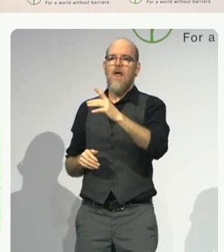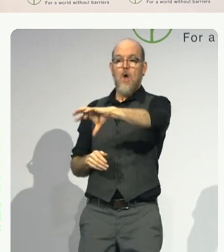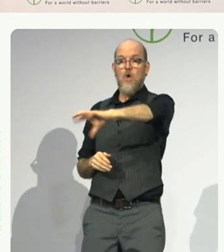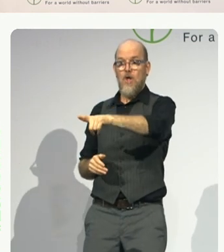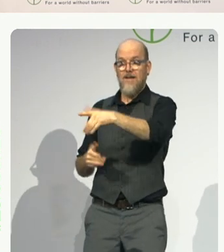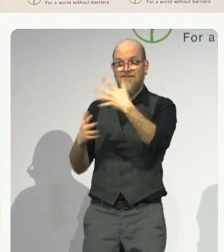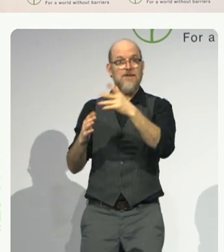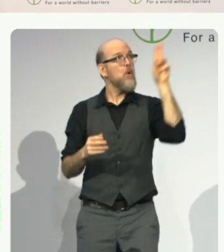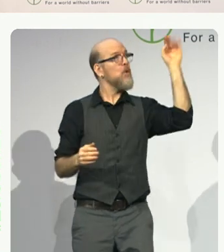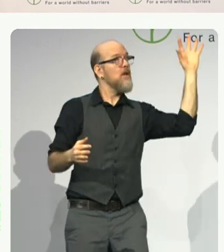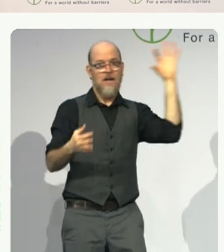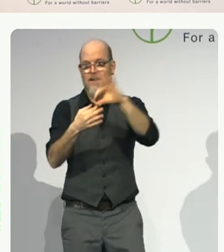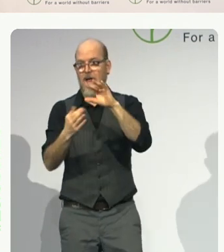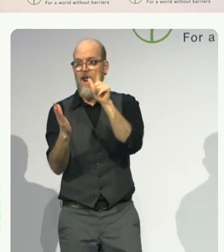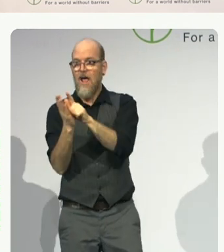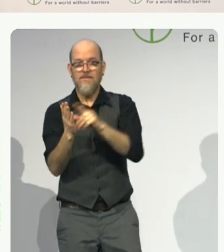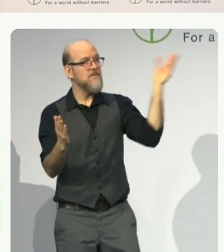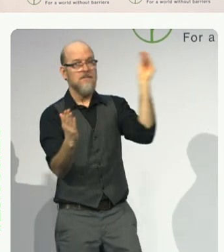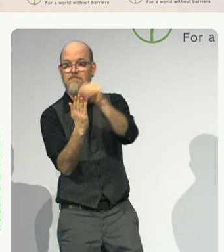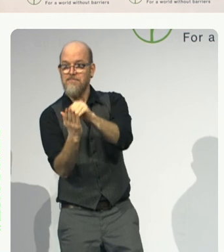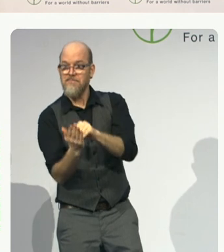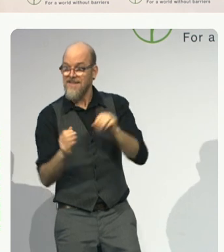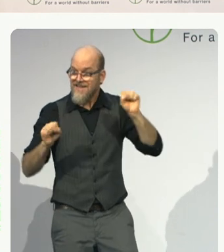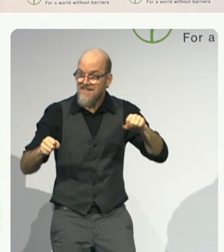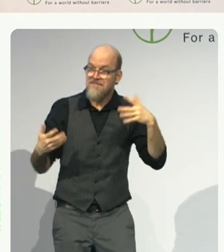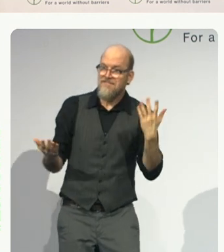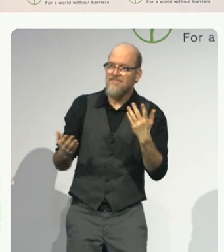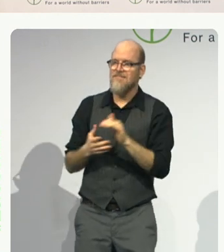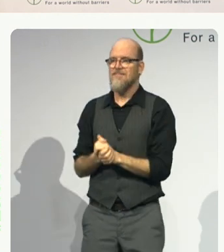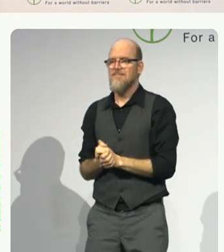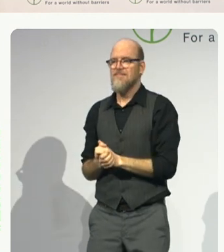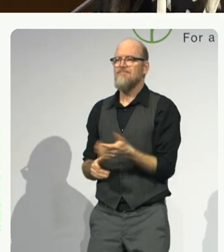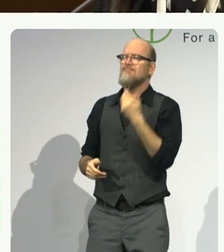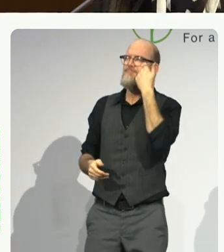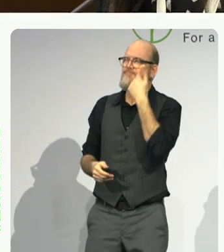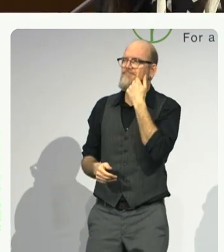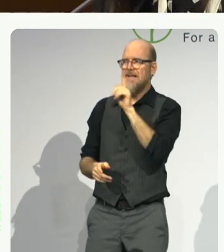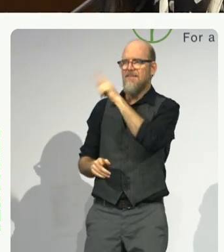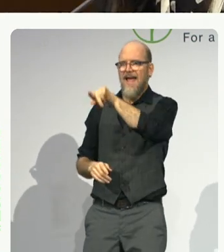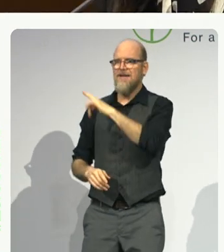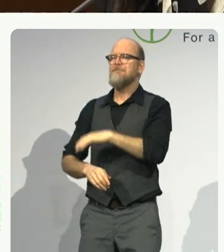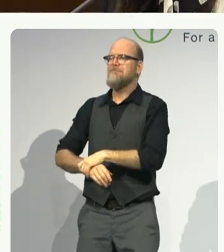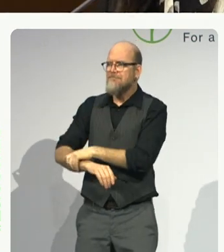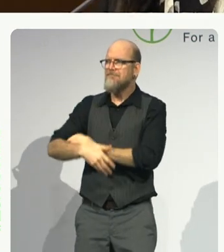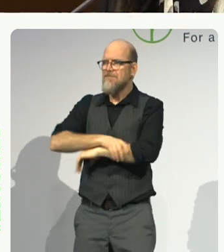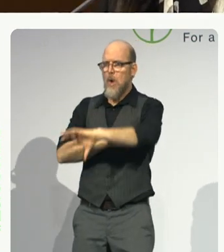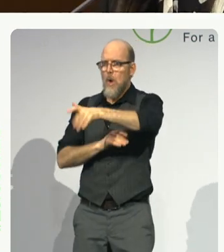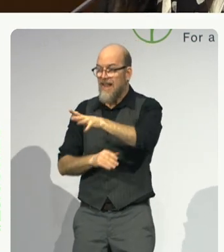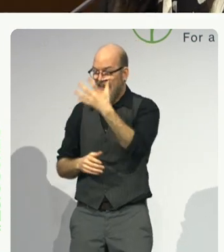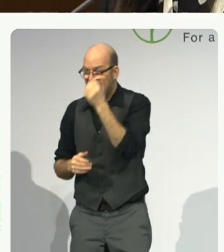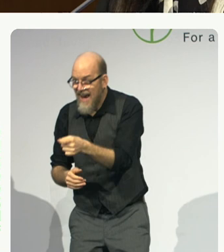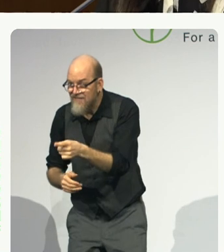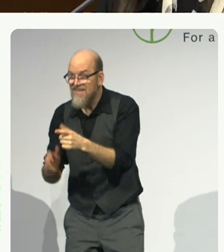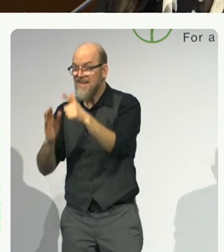Let's ensure that every country has laws, that there will be no discrimination, that full inclusion is a